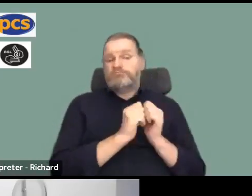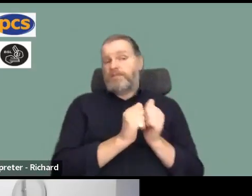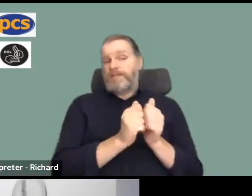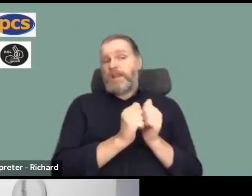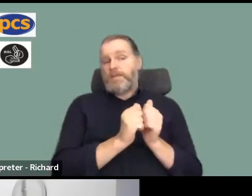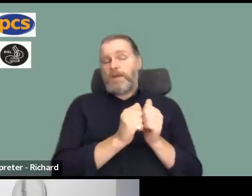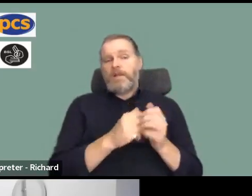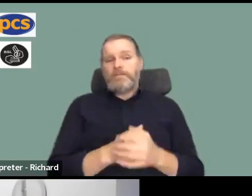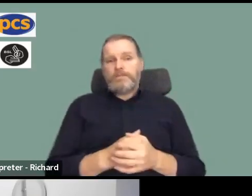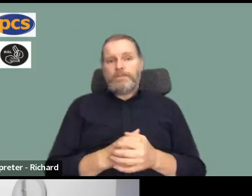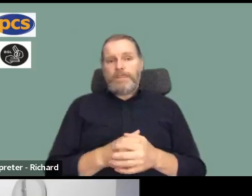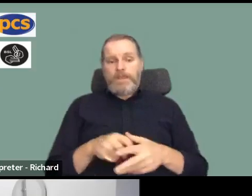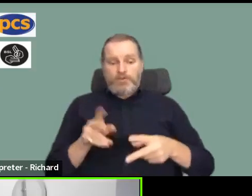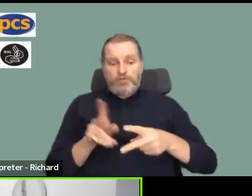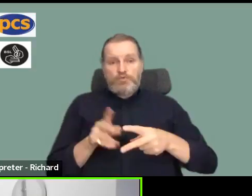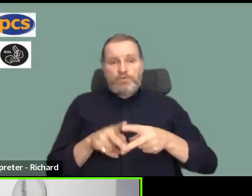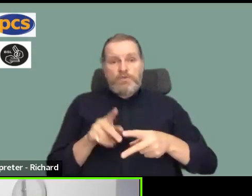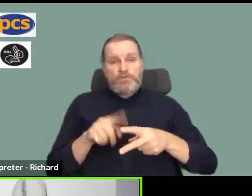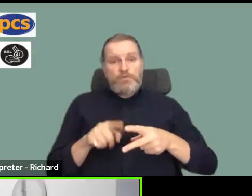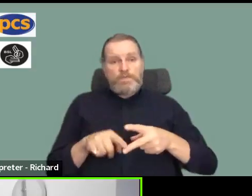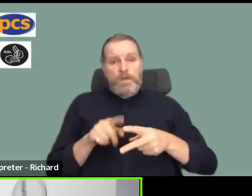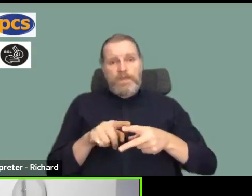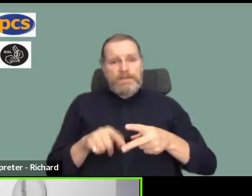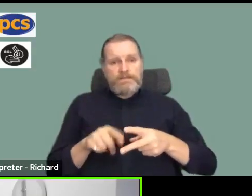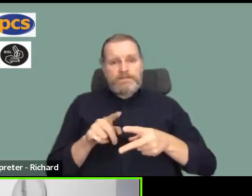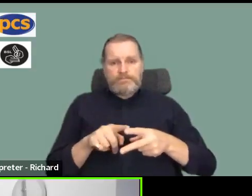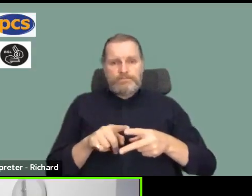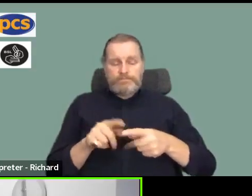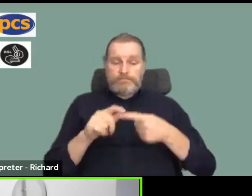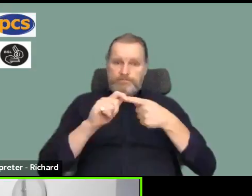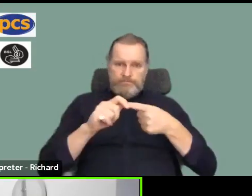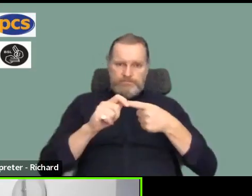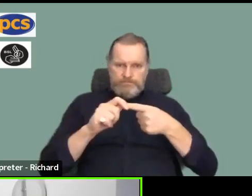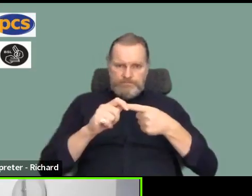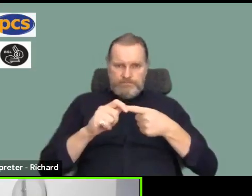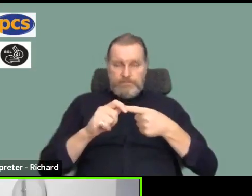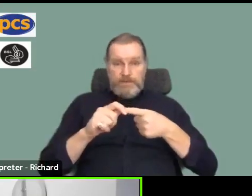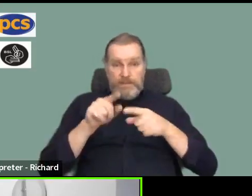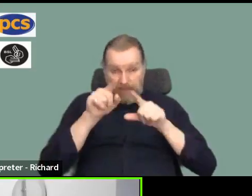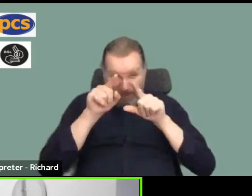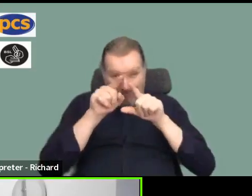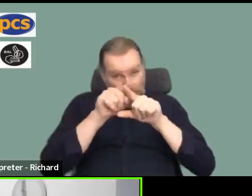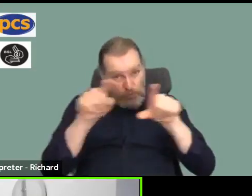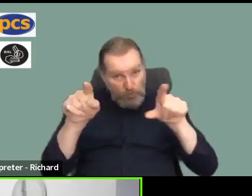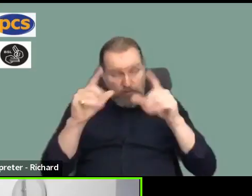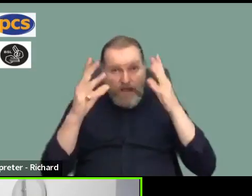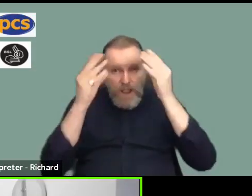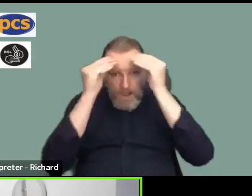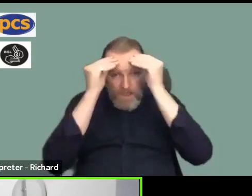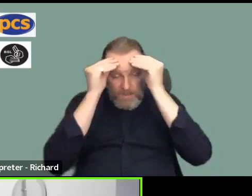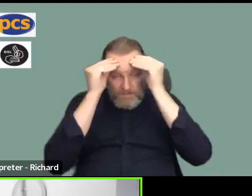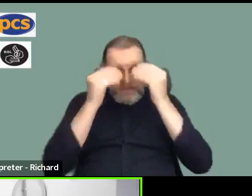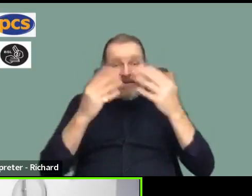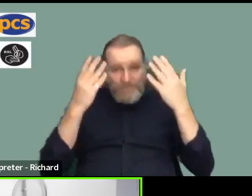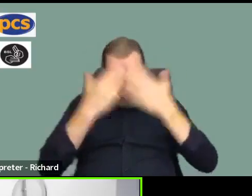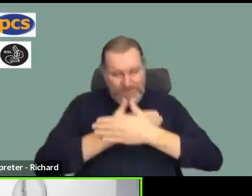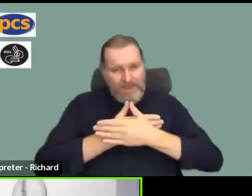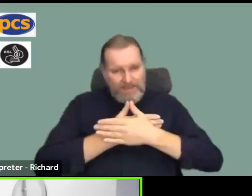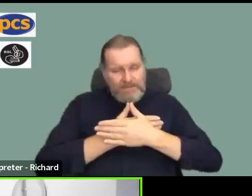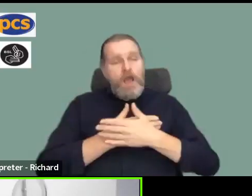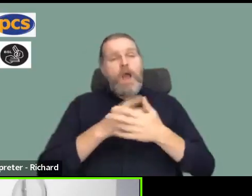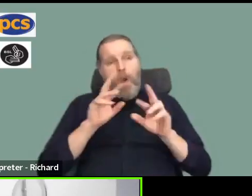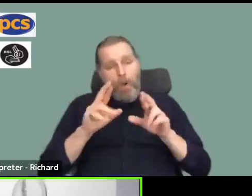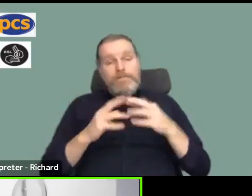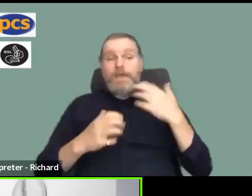on just a couple of closing remarks from me can I just say that if you take nothing else away from tonight hopefully people have found it interesting and informative